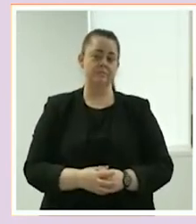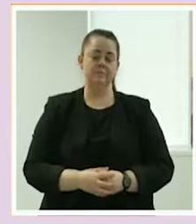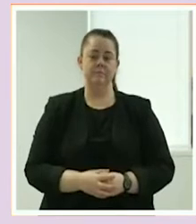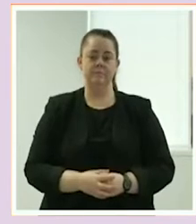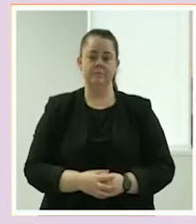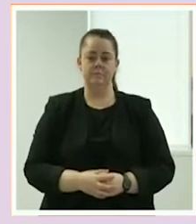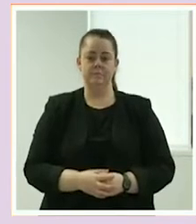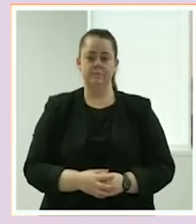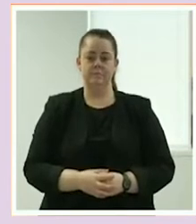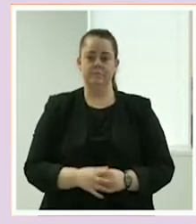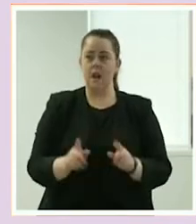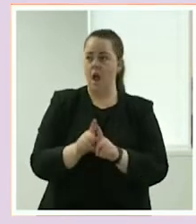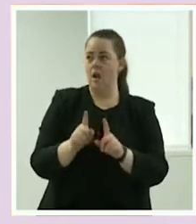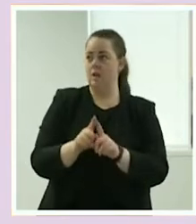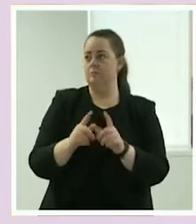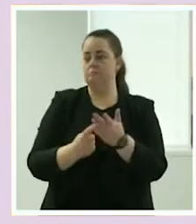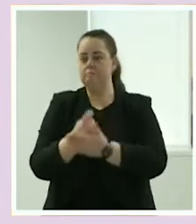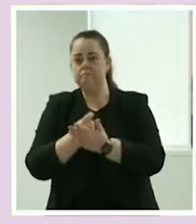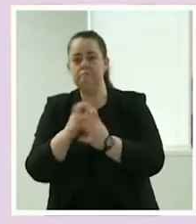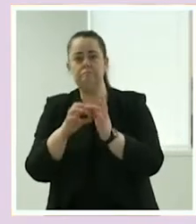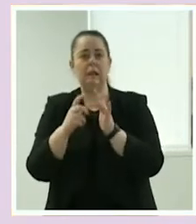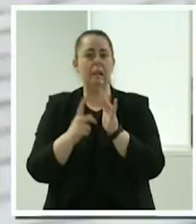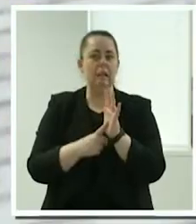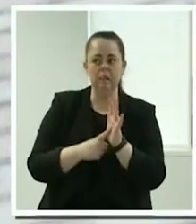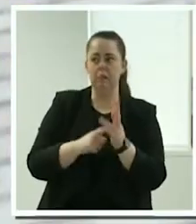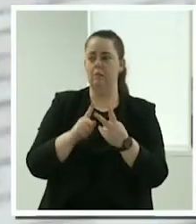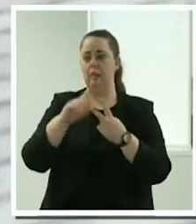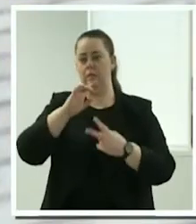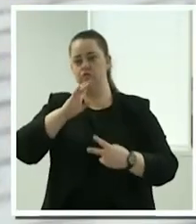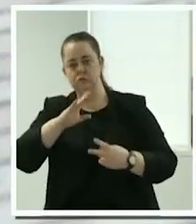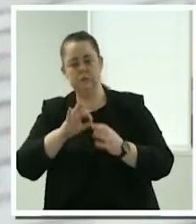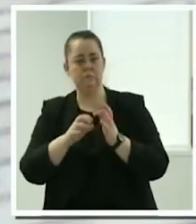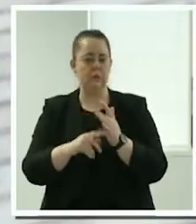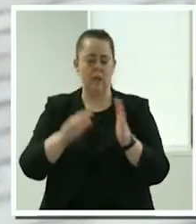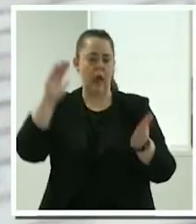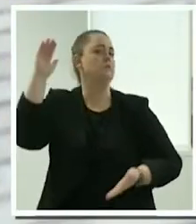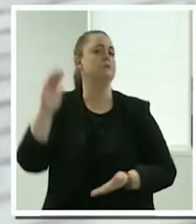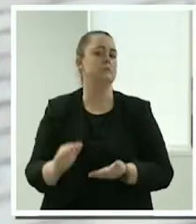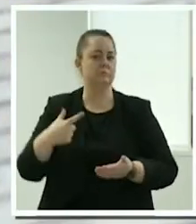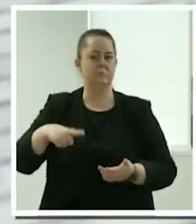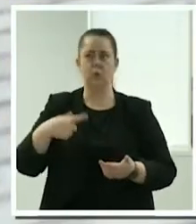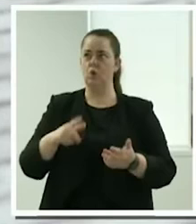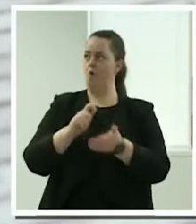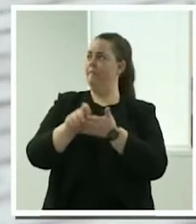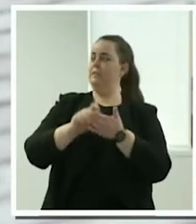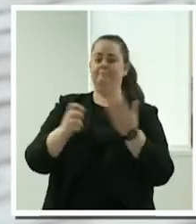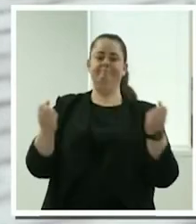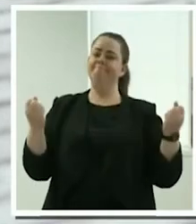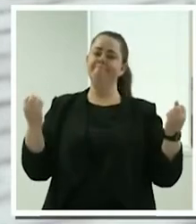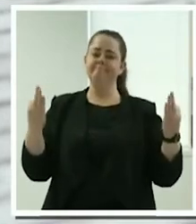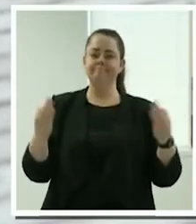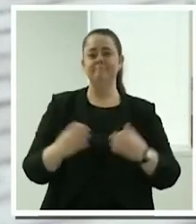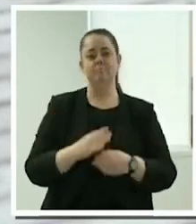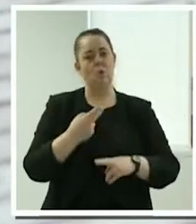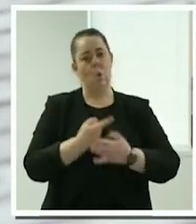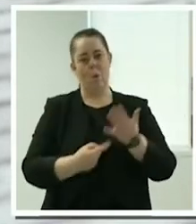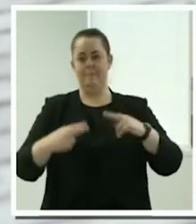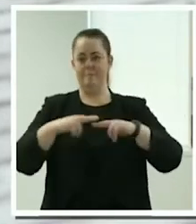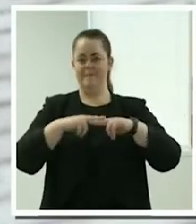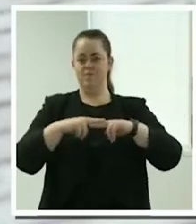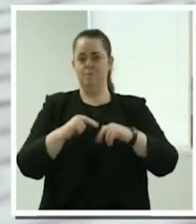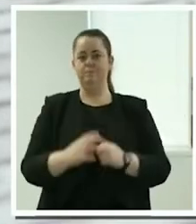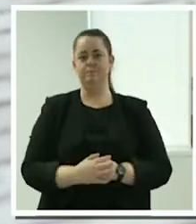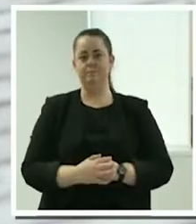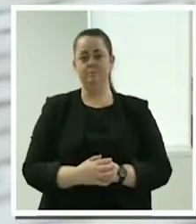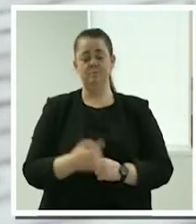intent on facilitating the entry of small businesses into this sector through being a marketing channel, through providing invoicing, payment